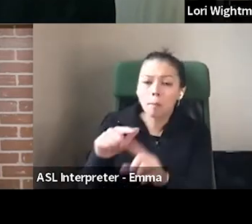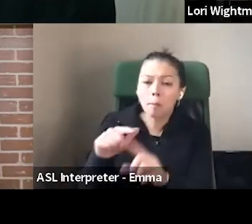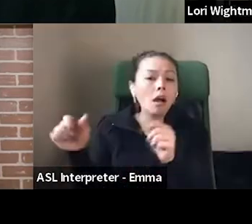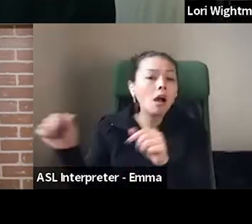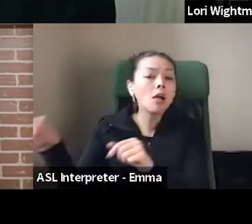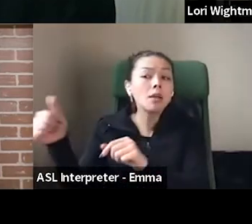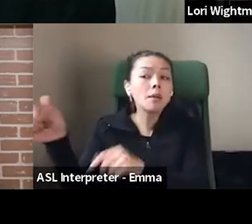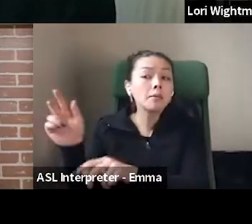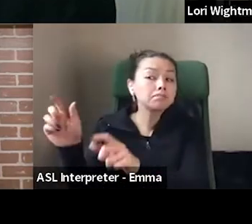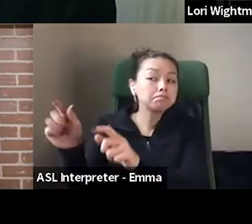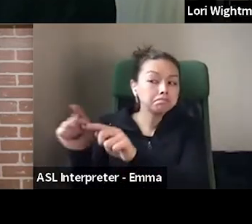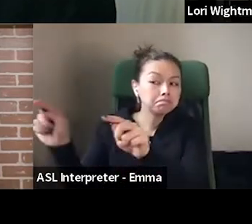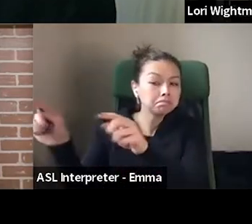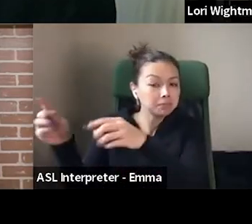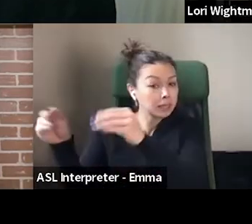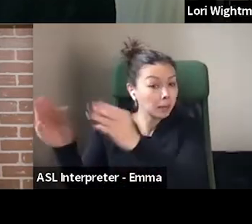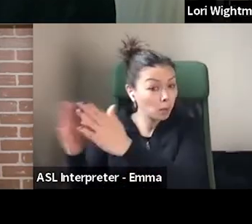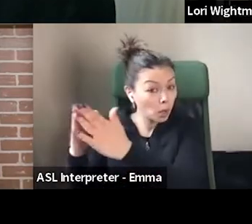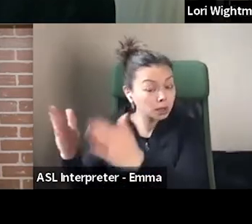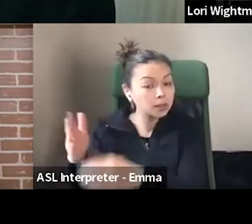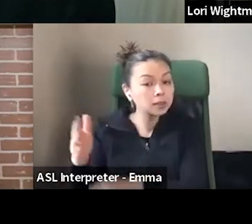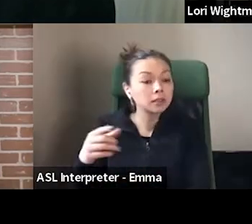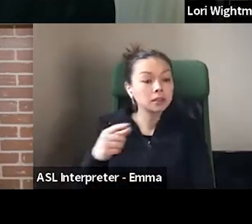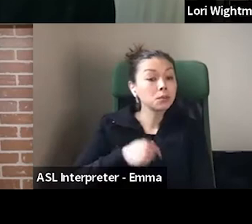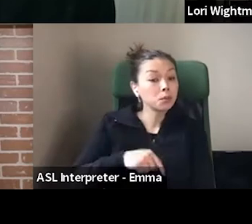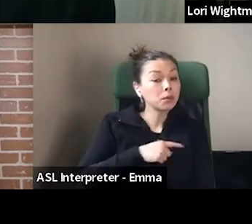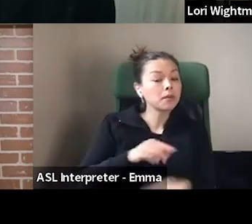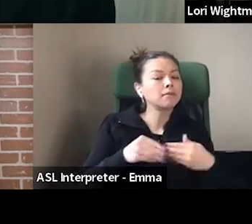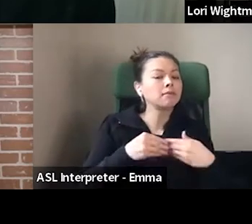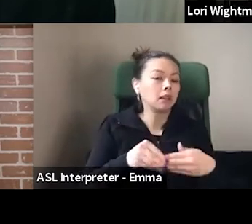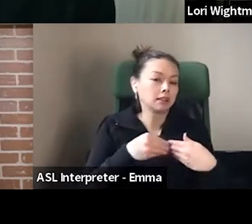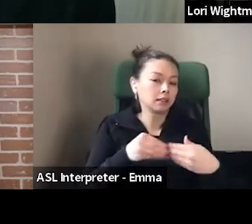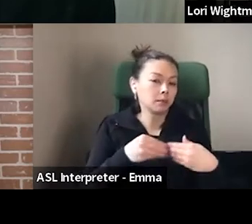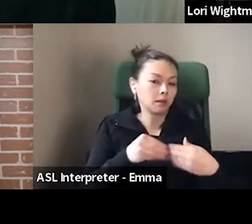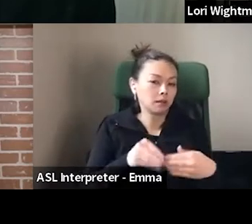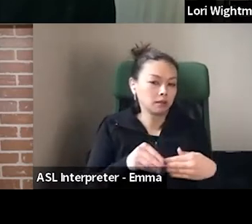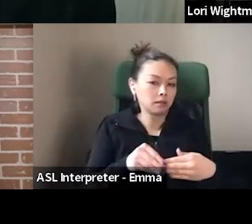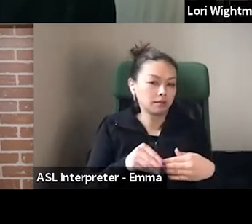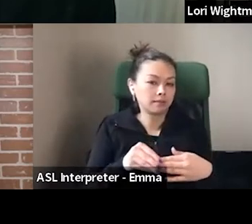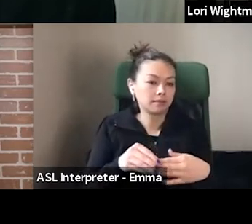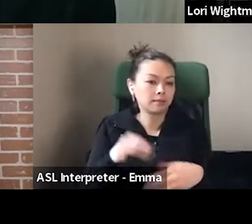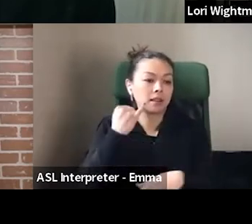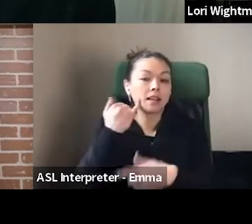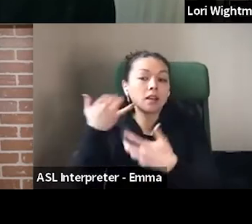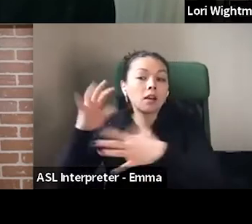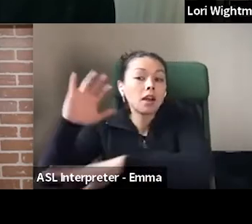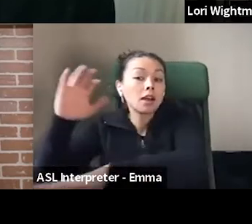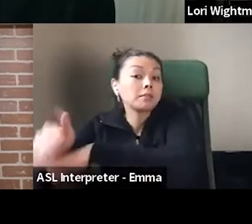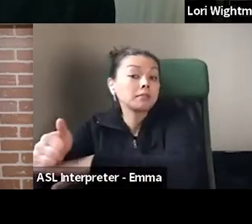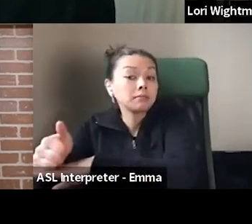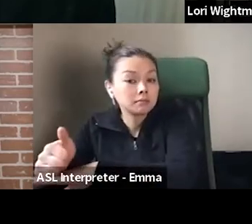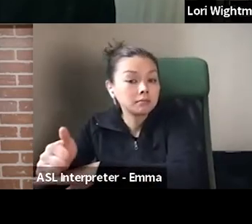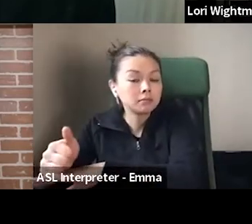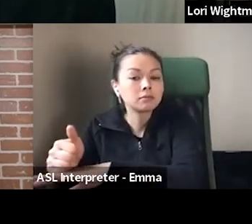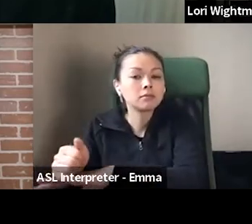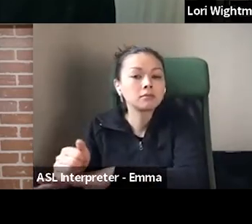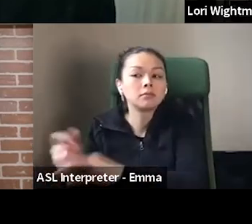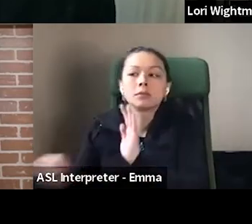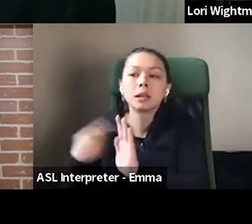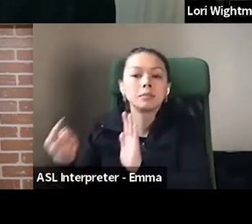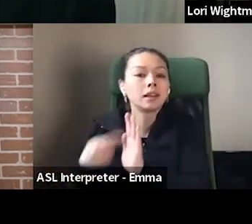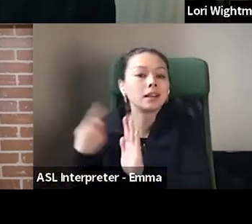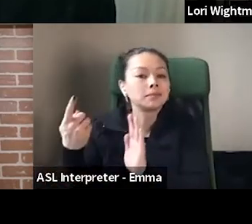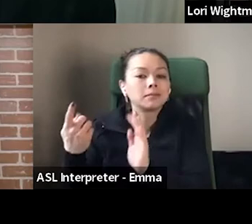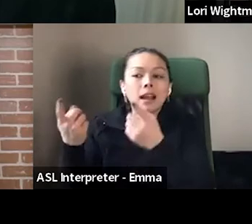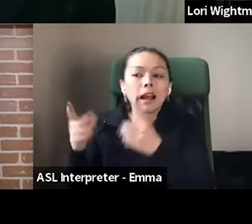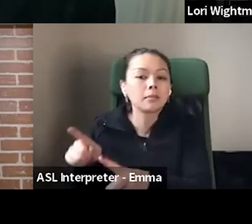I think that established retailers sometimes do things just because that's the way it's always been done. And